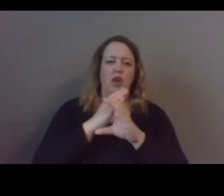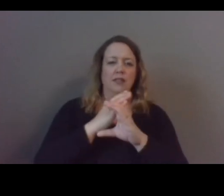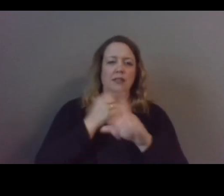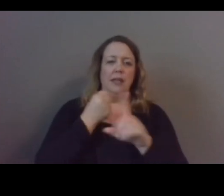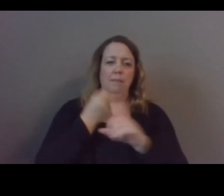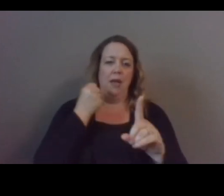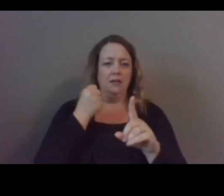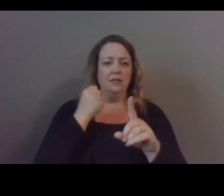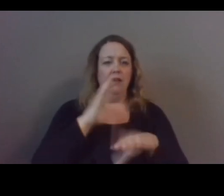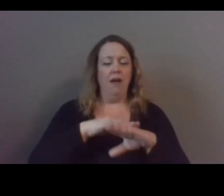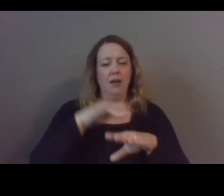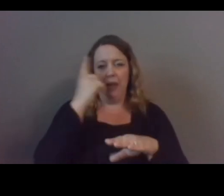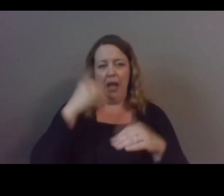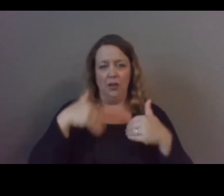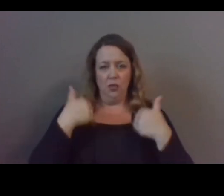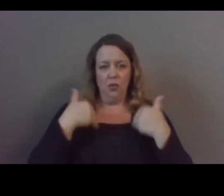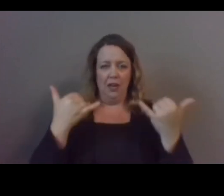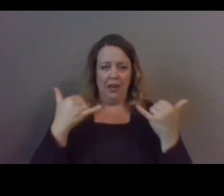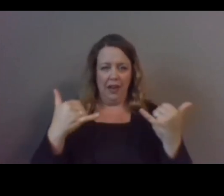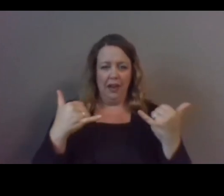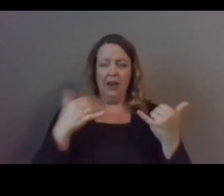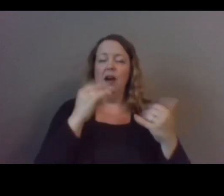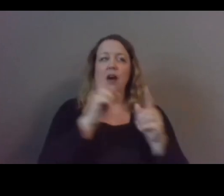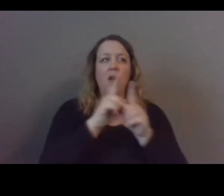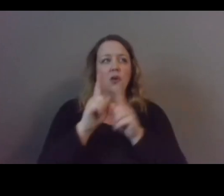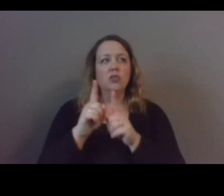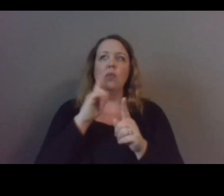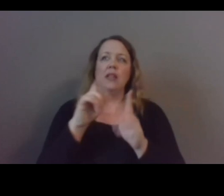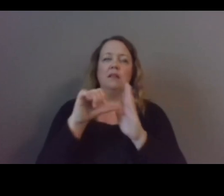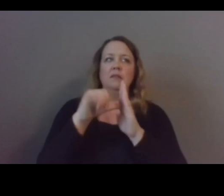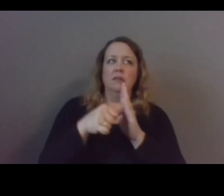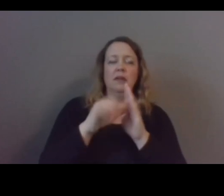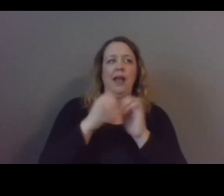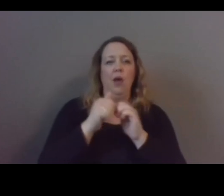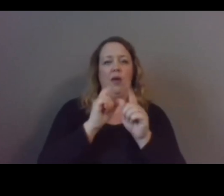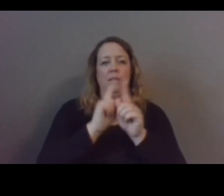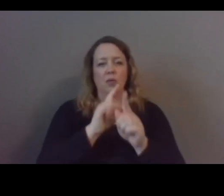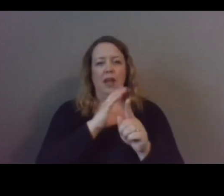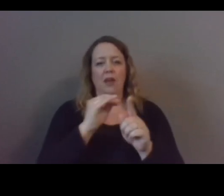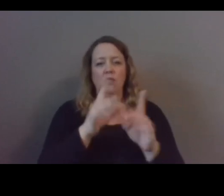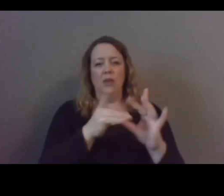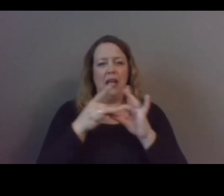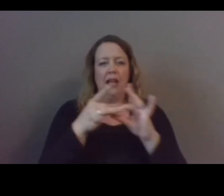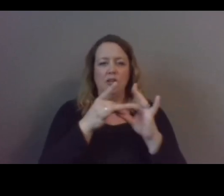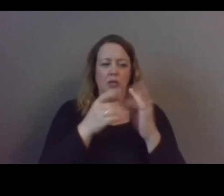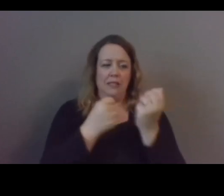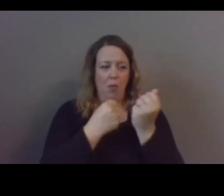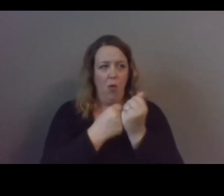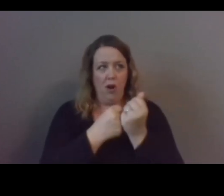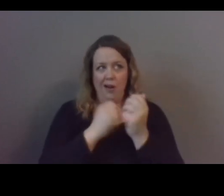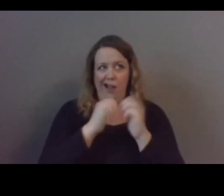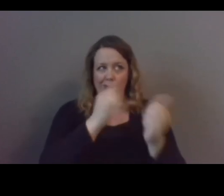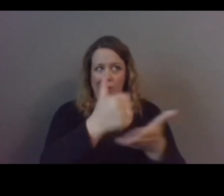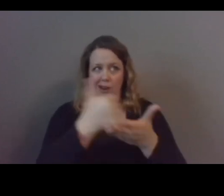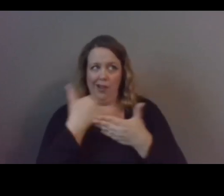on black youth and maybe just kind of also highlight how mentoring and relational supports and programs can support um first